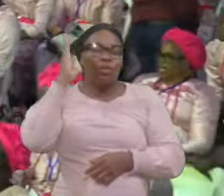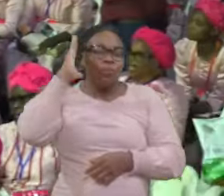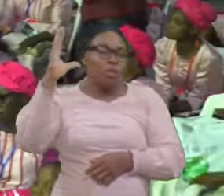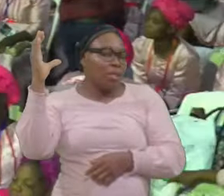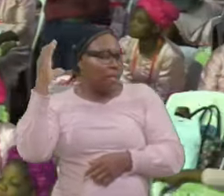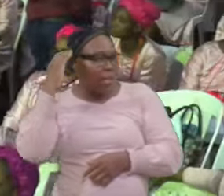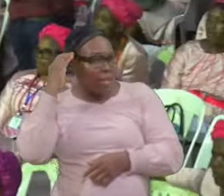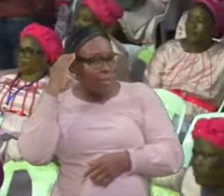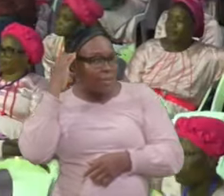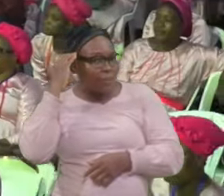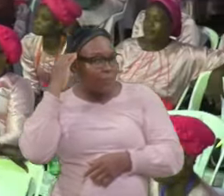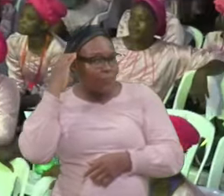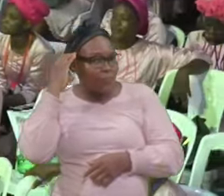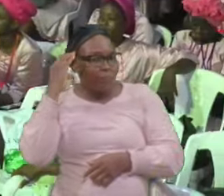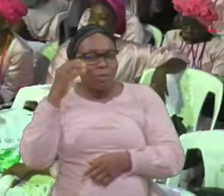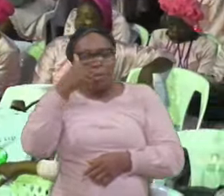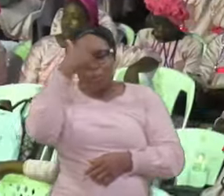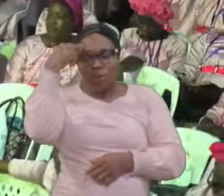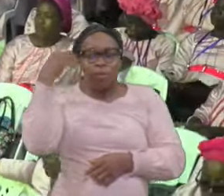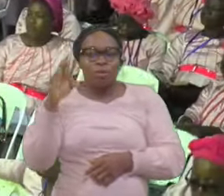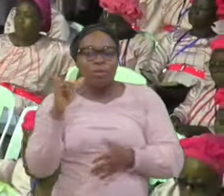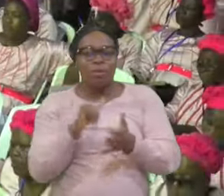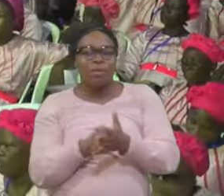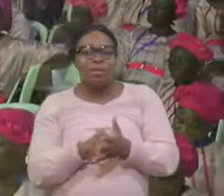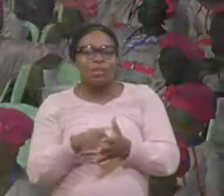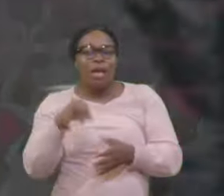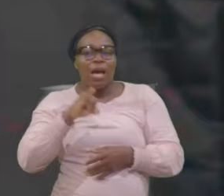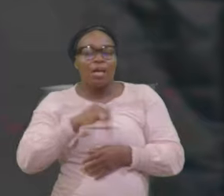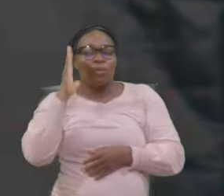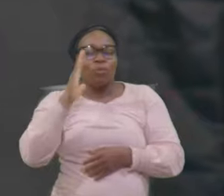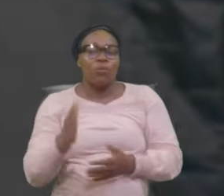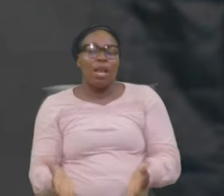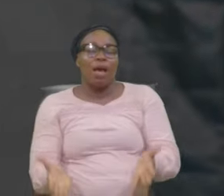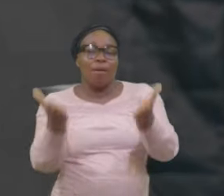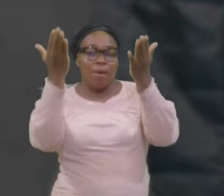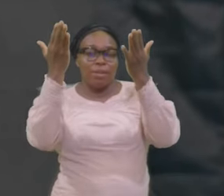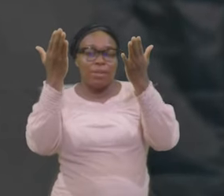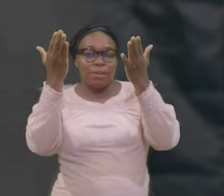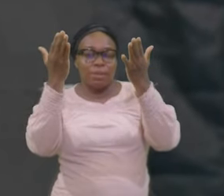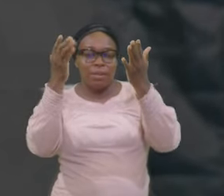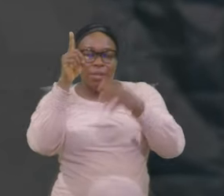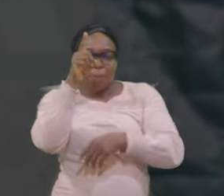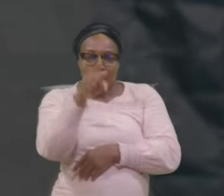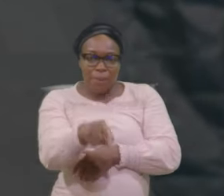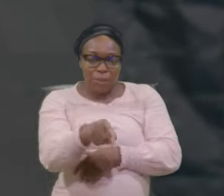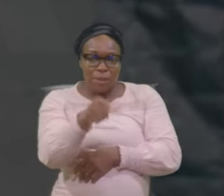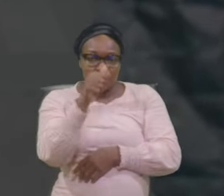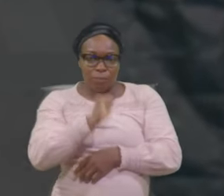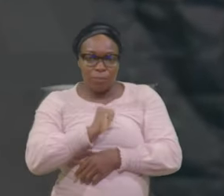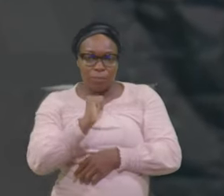Because of That he Said I Will Arise You see Personal Decision